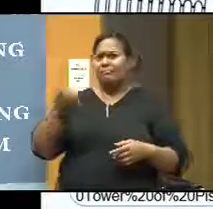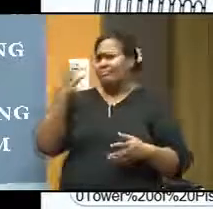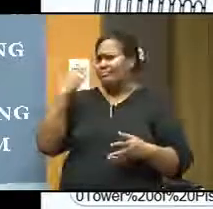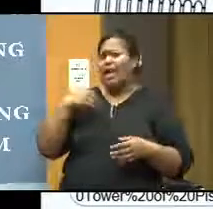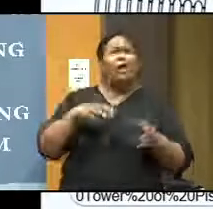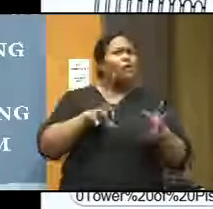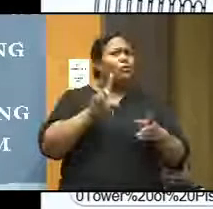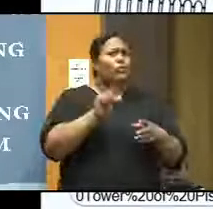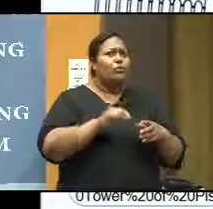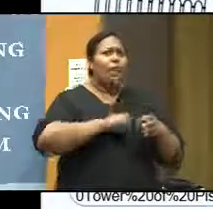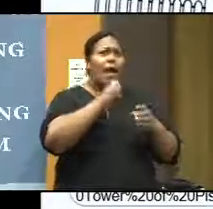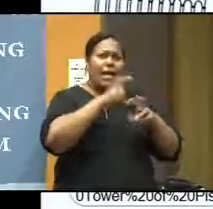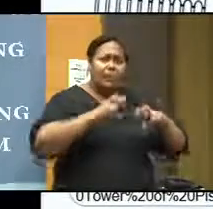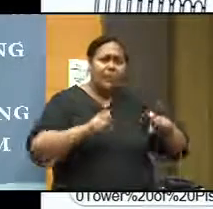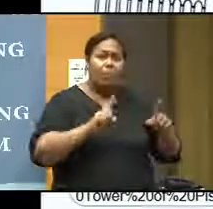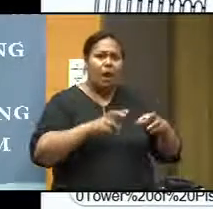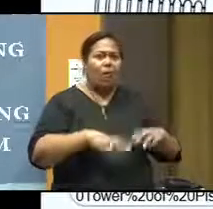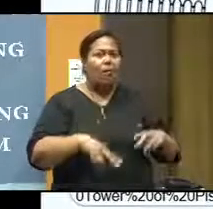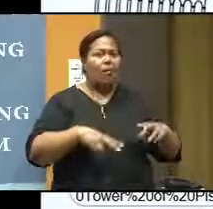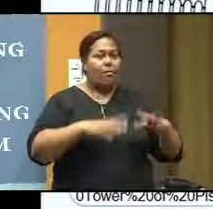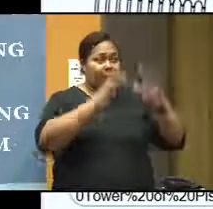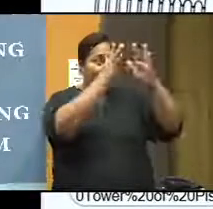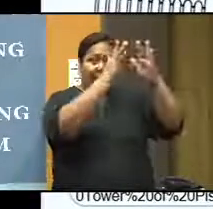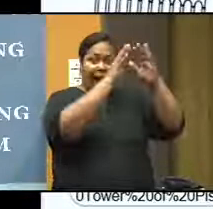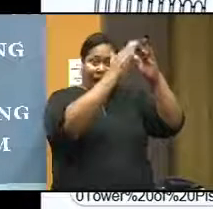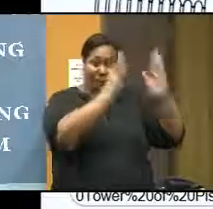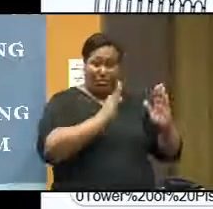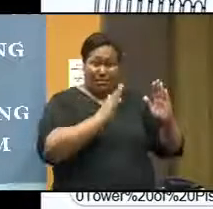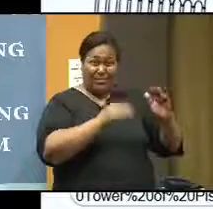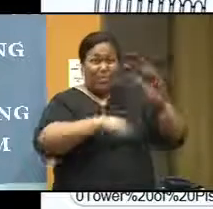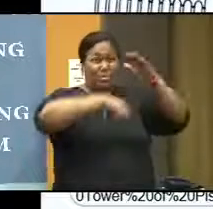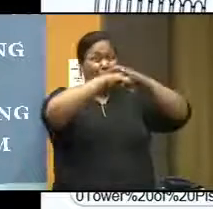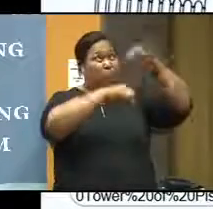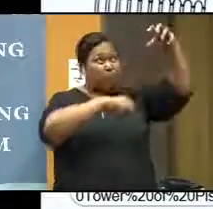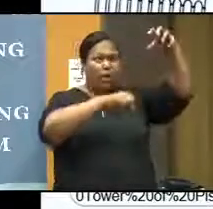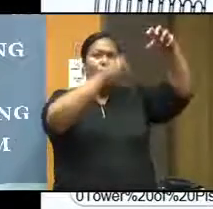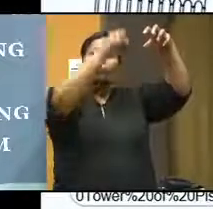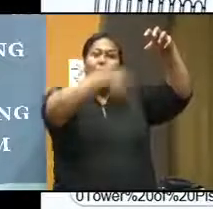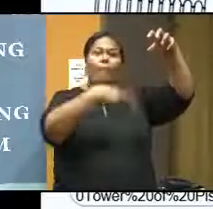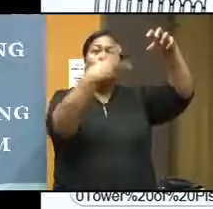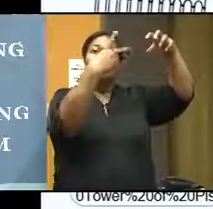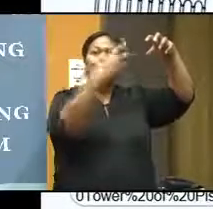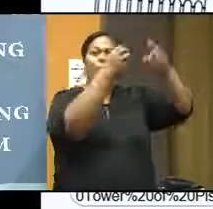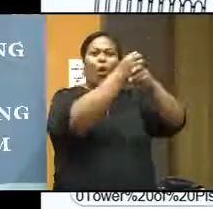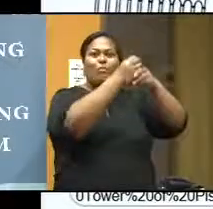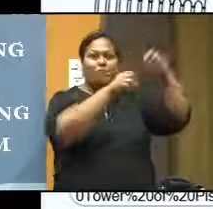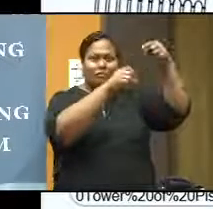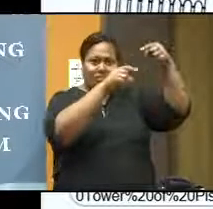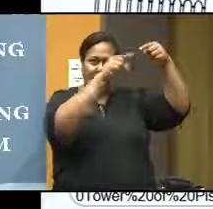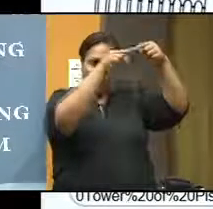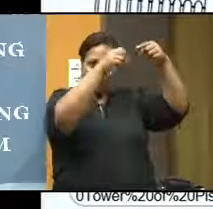tower, he dropped the two objects of different masses and observed the